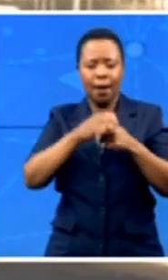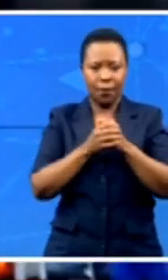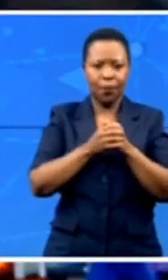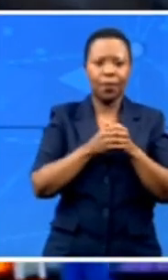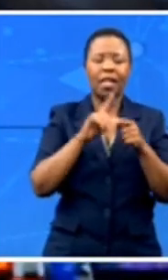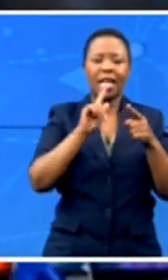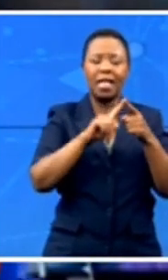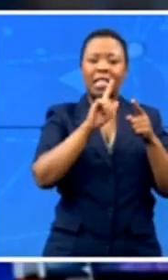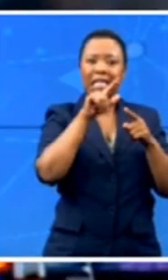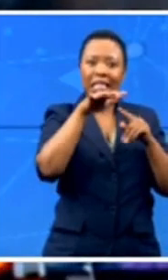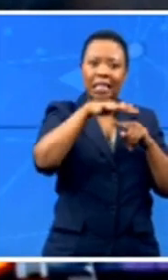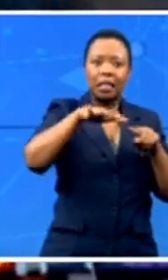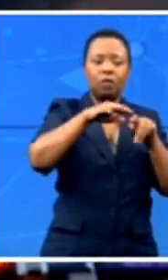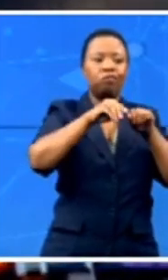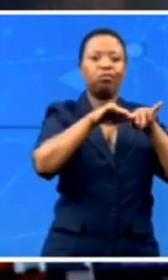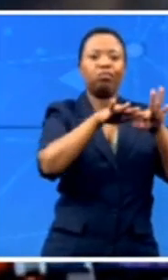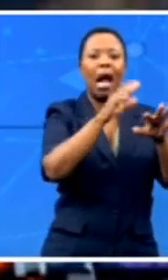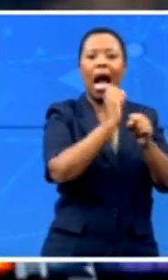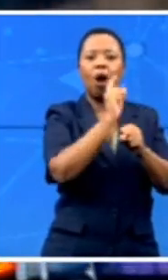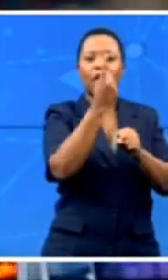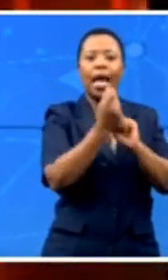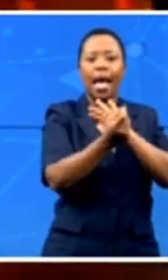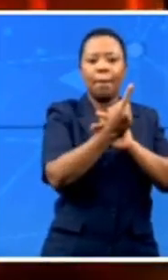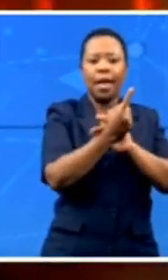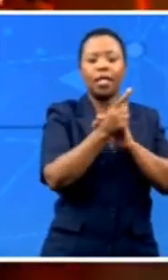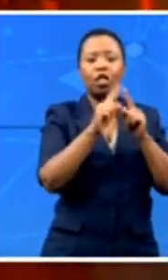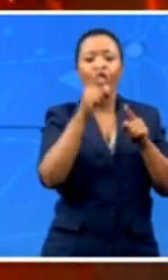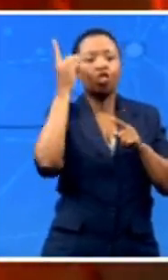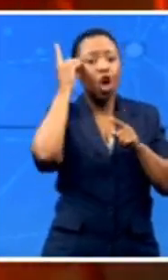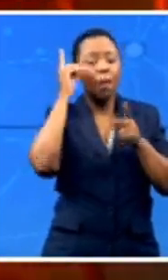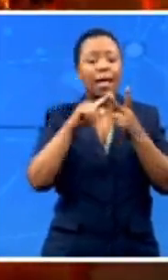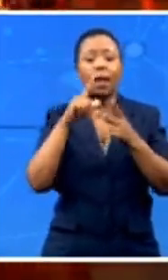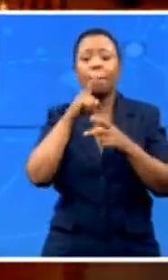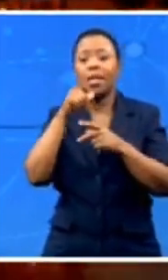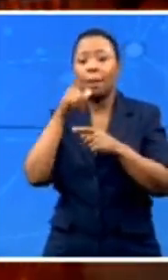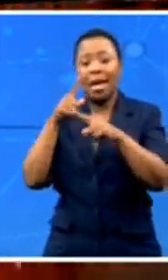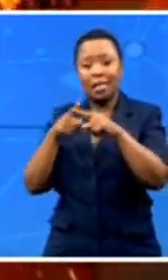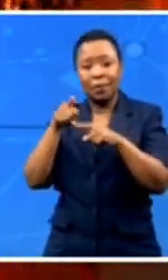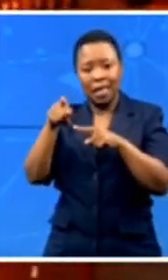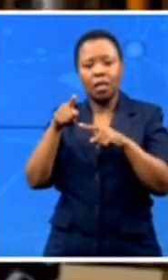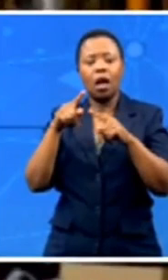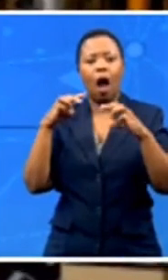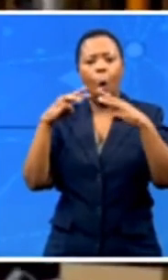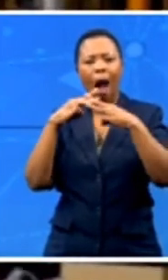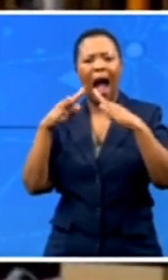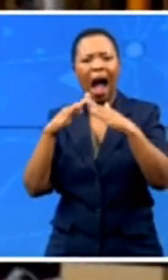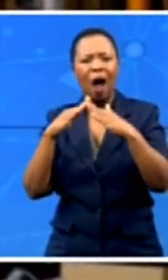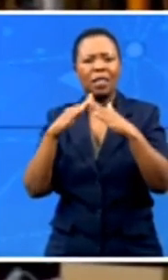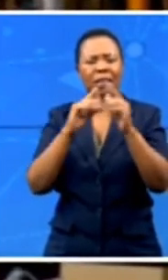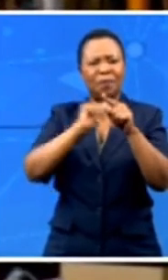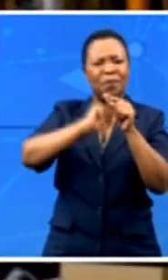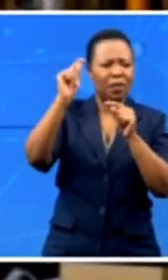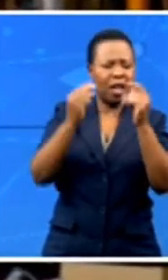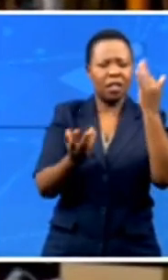In Durban and Pietermarinsburg, crowds of looters attacked warehouses and set alight several buildings and factories. The looting and